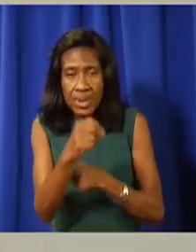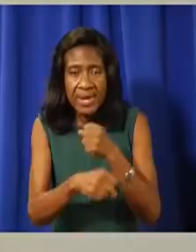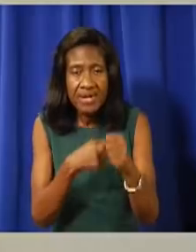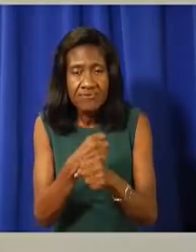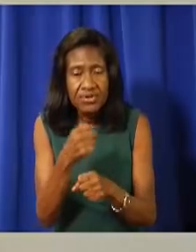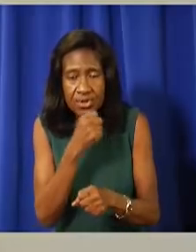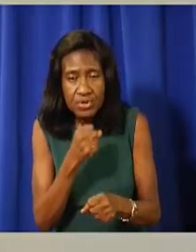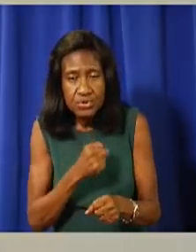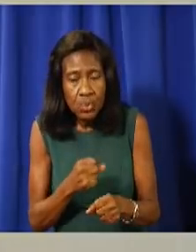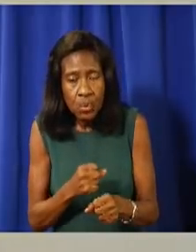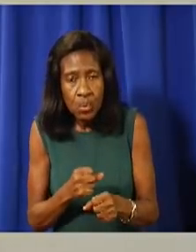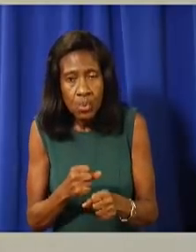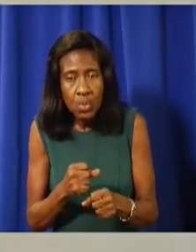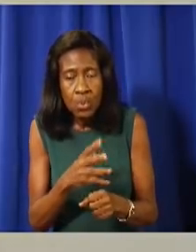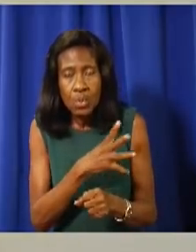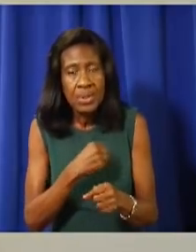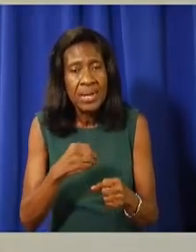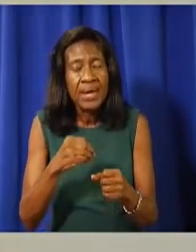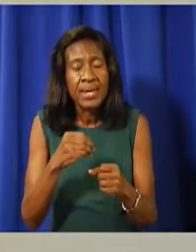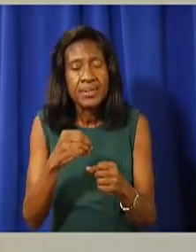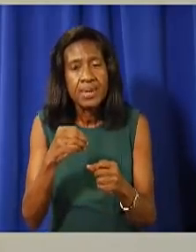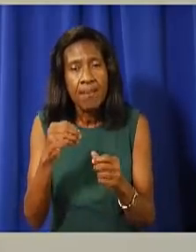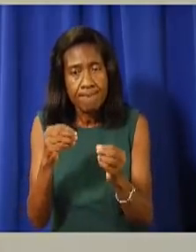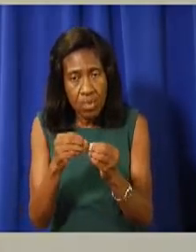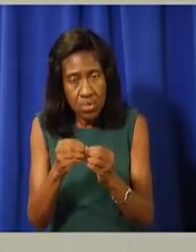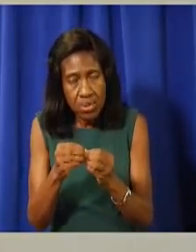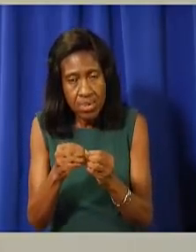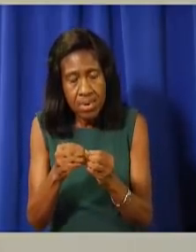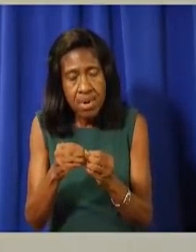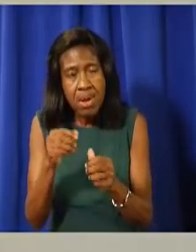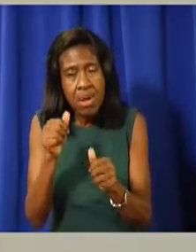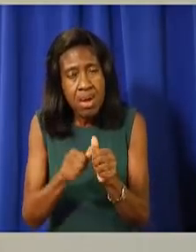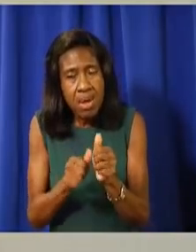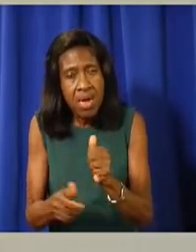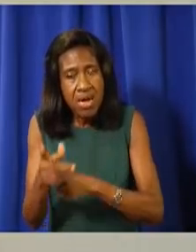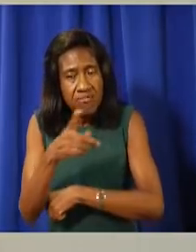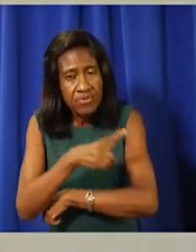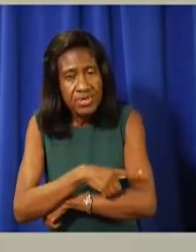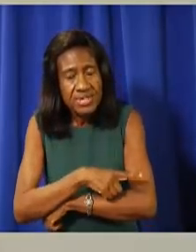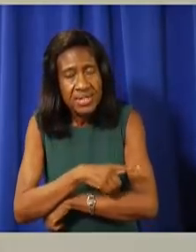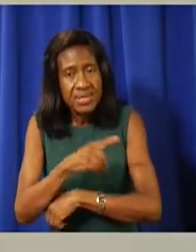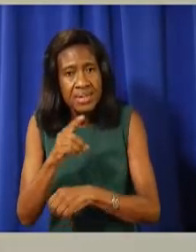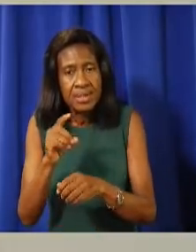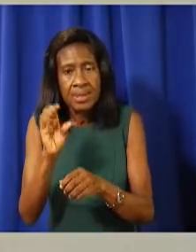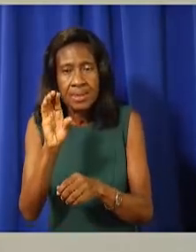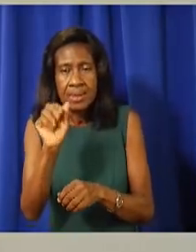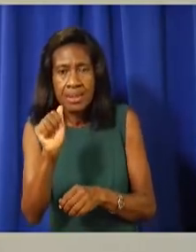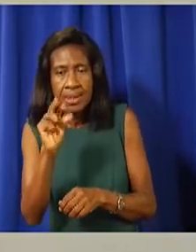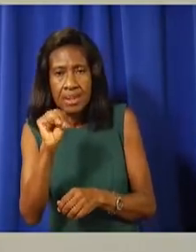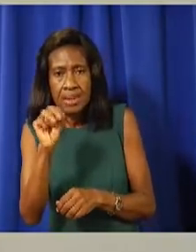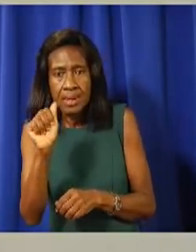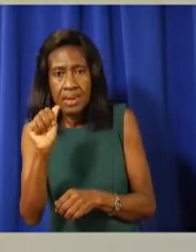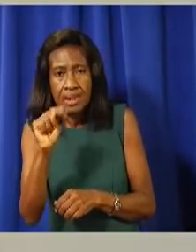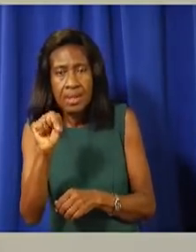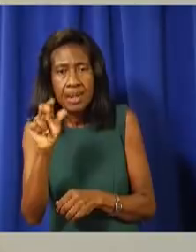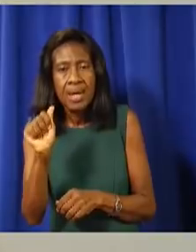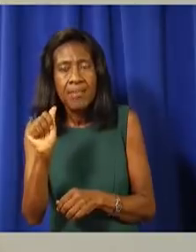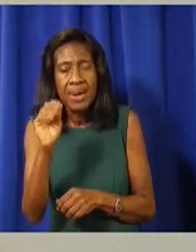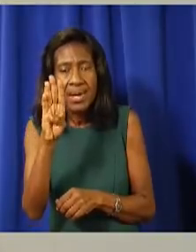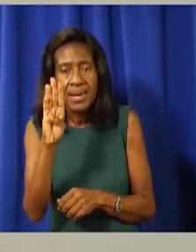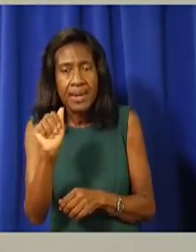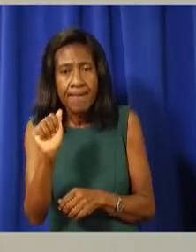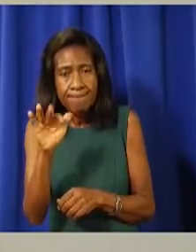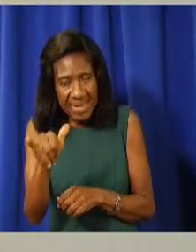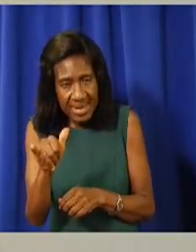Vaccine clinics are being held daily at Caymanna Bay, except for Thursdays this month, when they will be held by